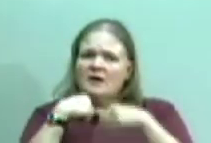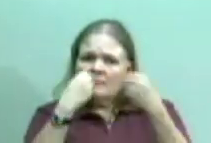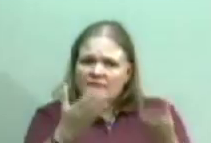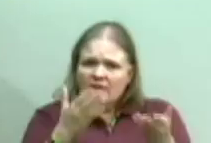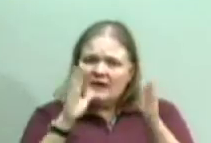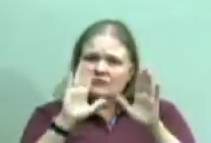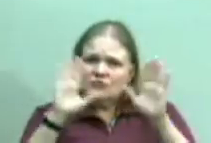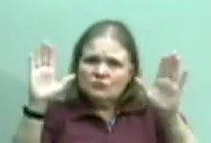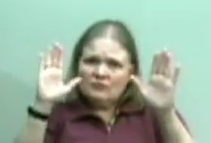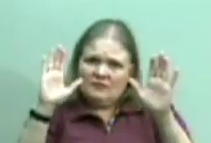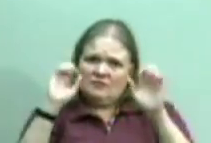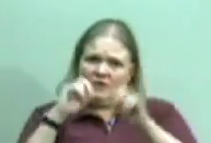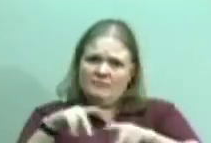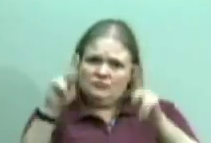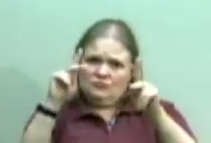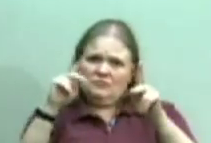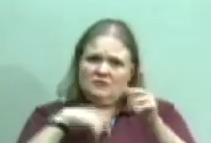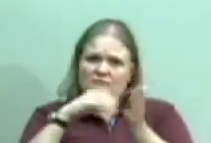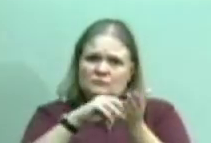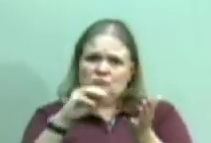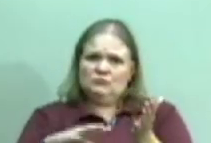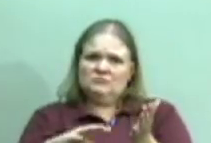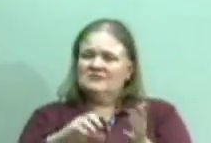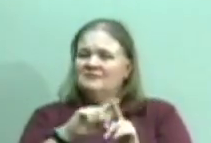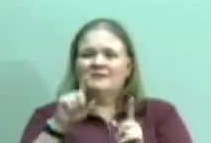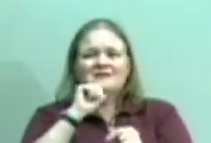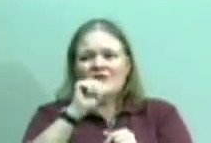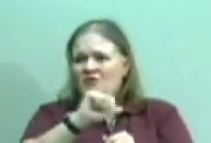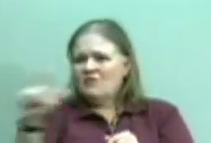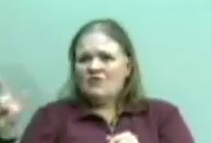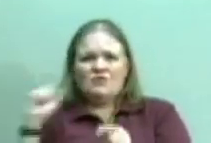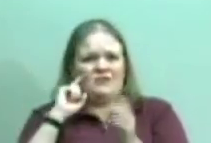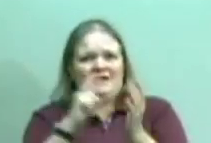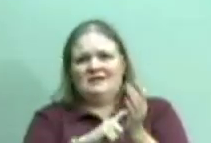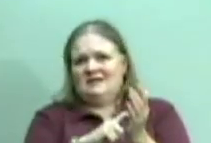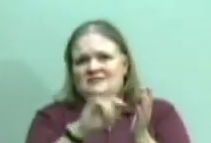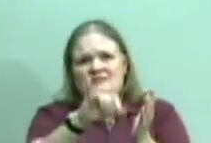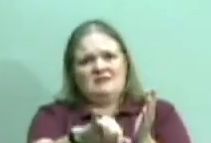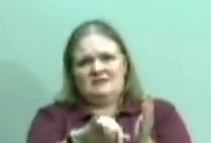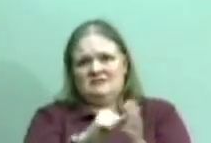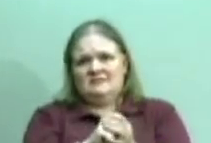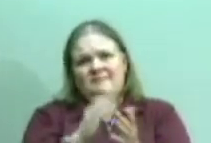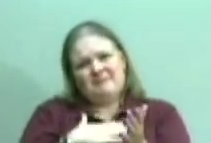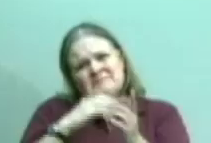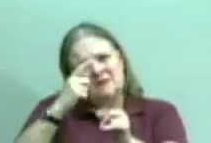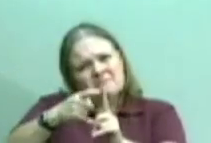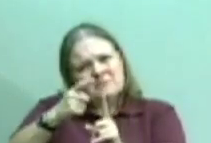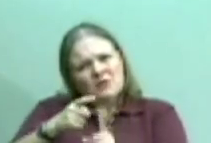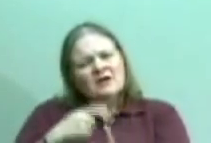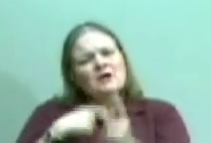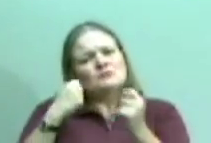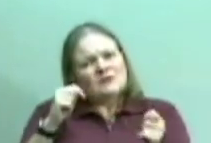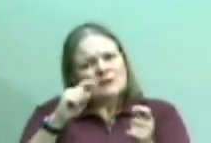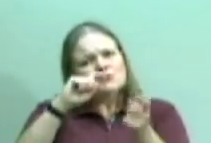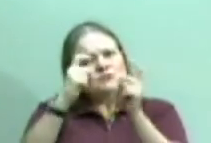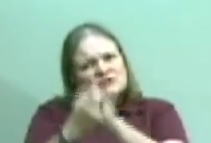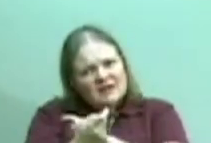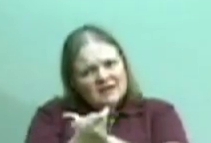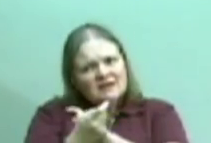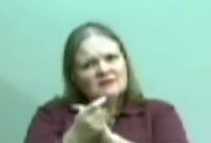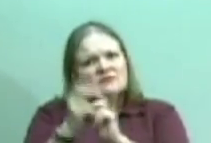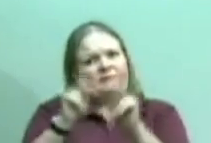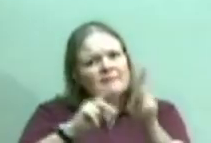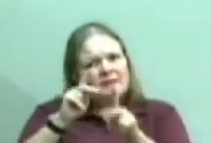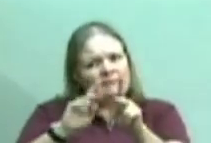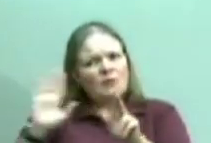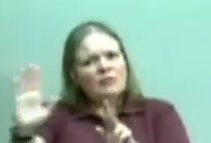There's a disconnect. Not everyone does recognize that. That's my point. That's what we're trying to do is change perception. And so if